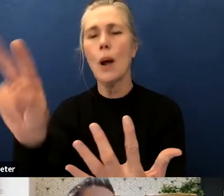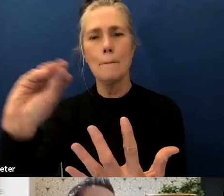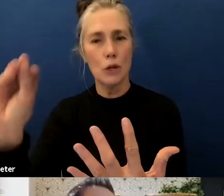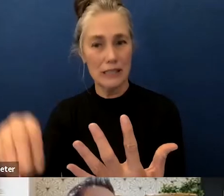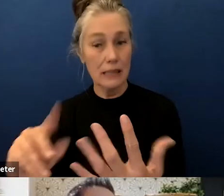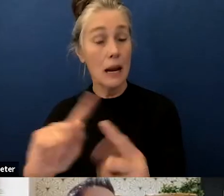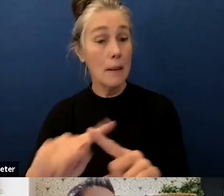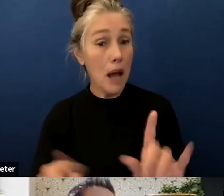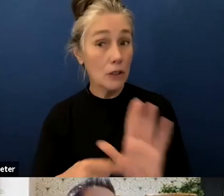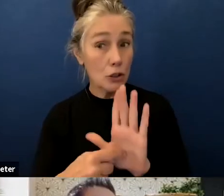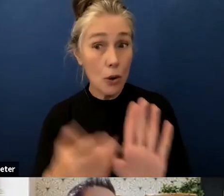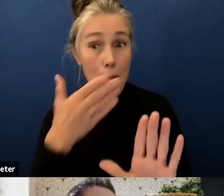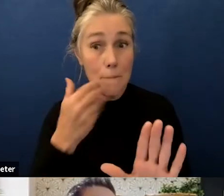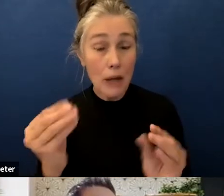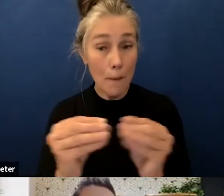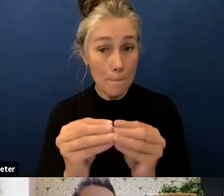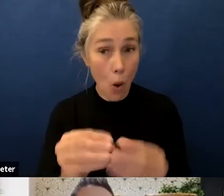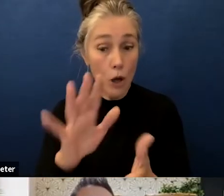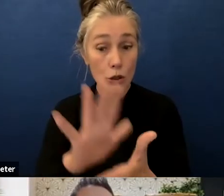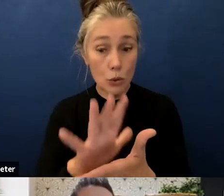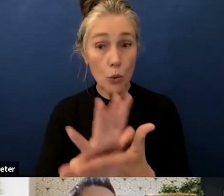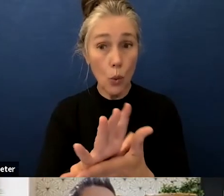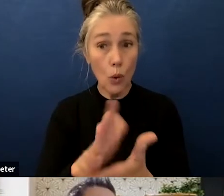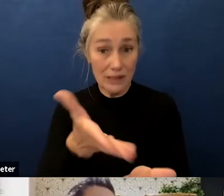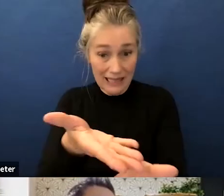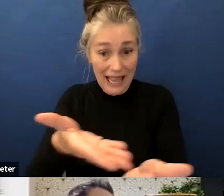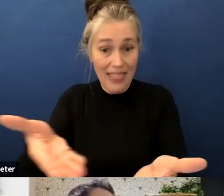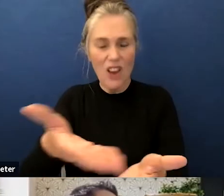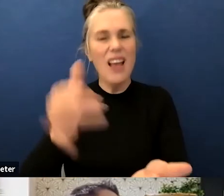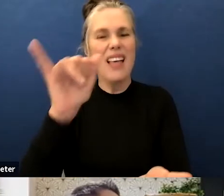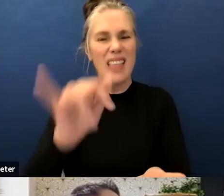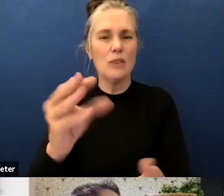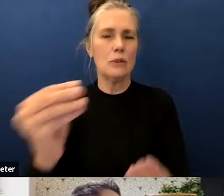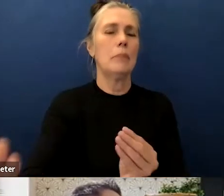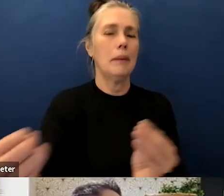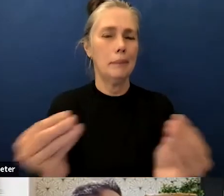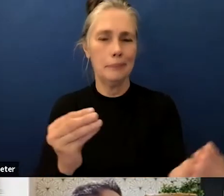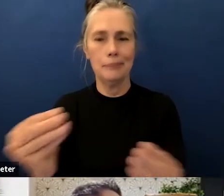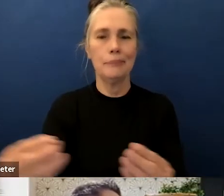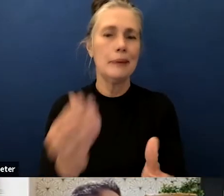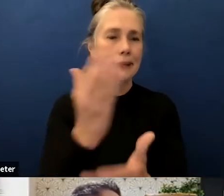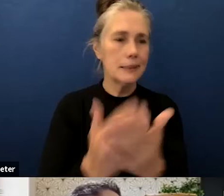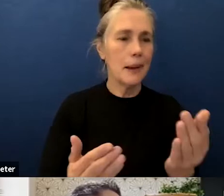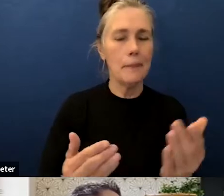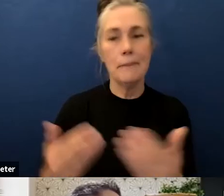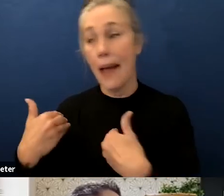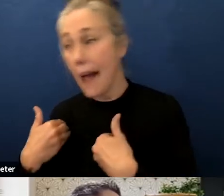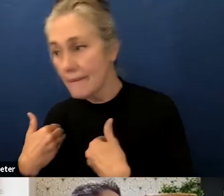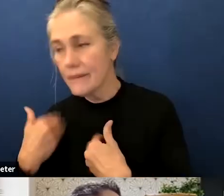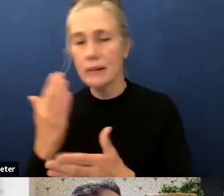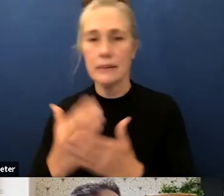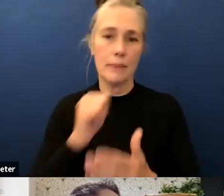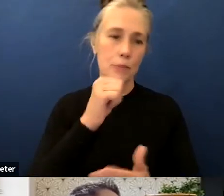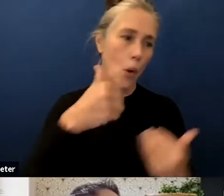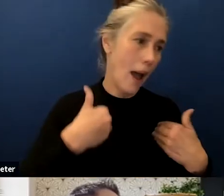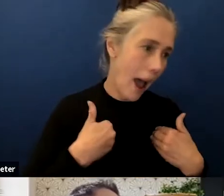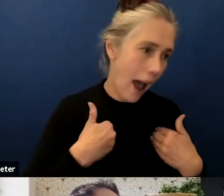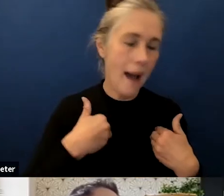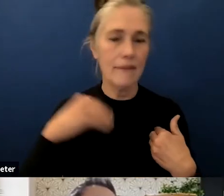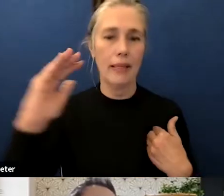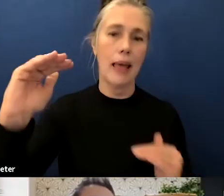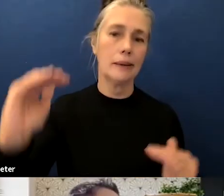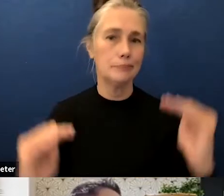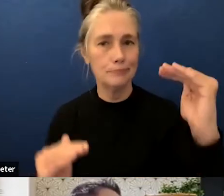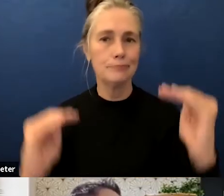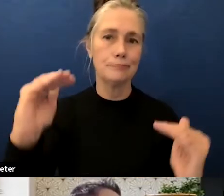the school sites there and so that was one of the give and takes under this scenario and if you want to scroll ahead